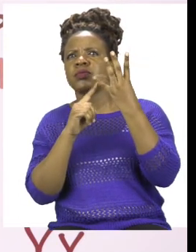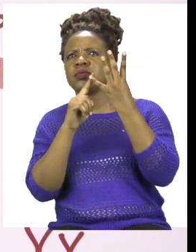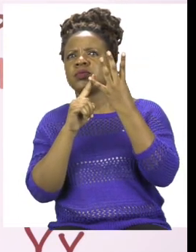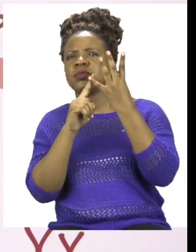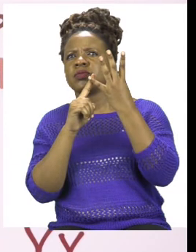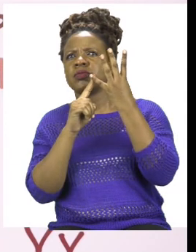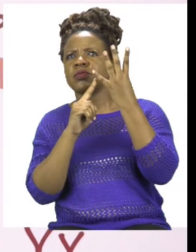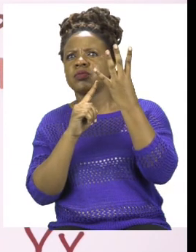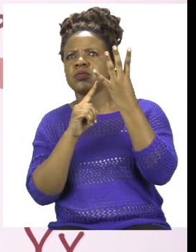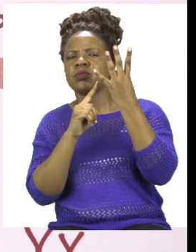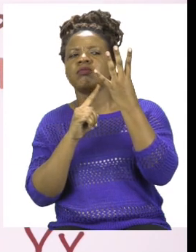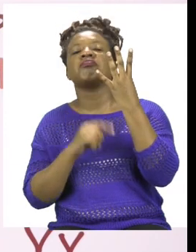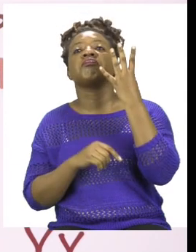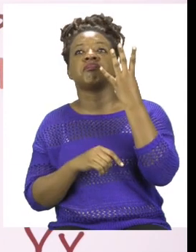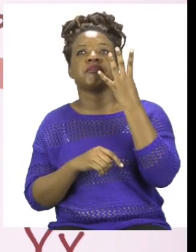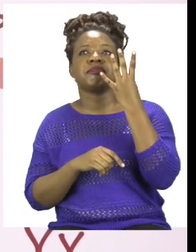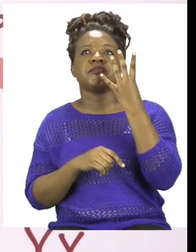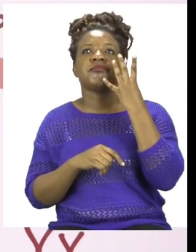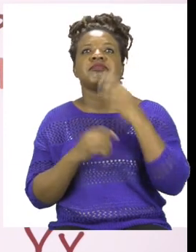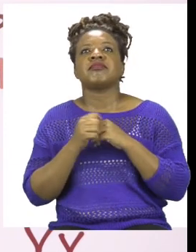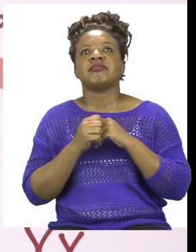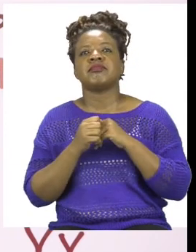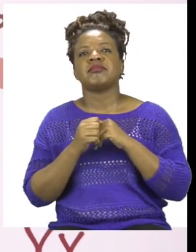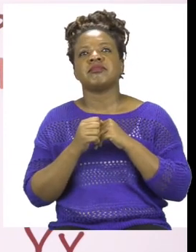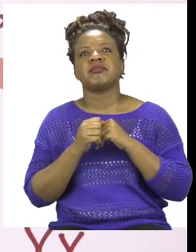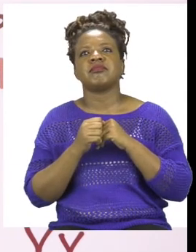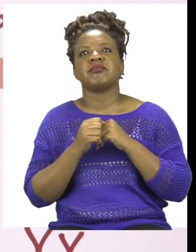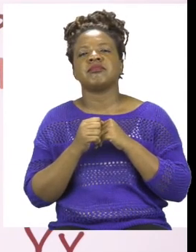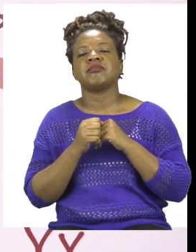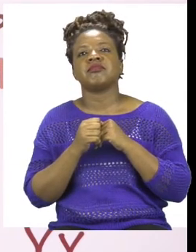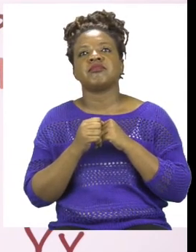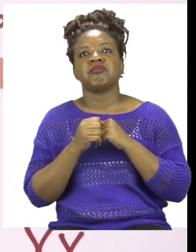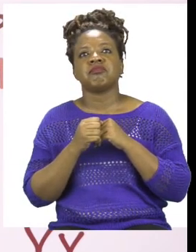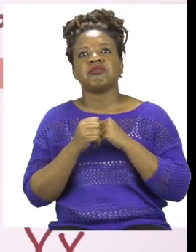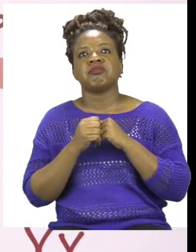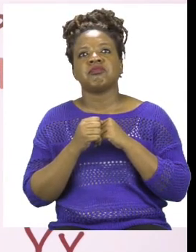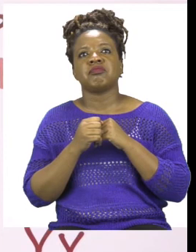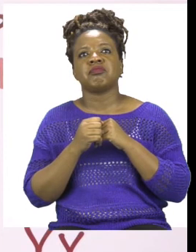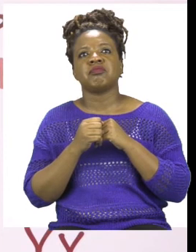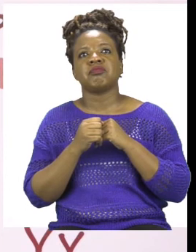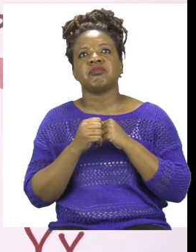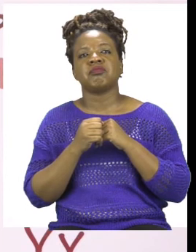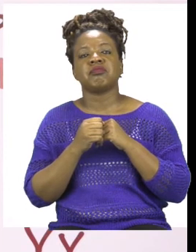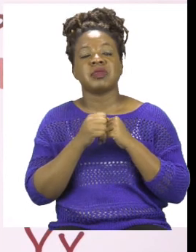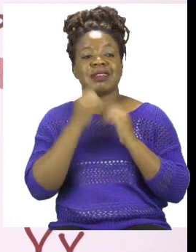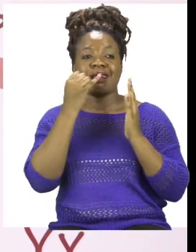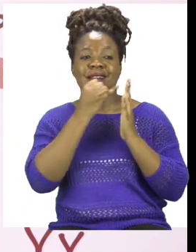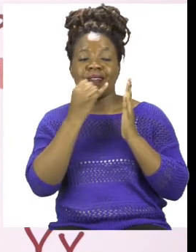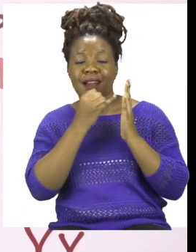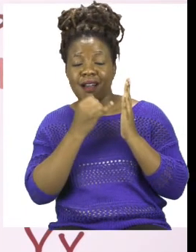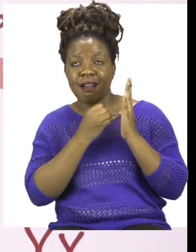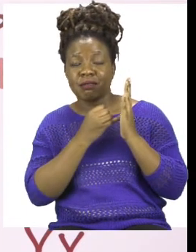4. So we now know that art had 4, but how many more